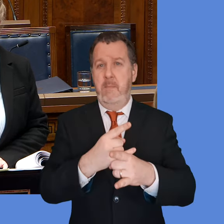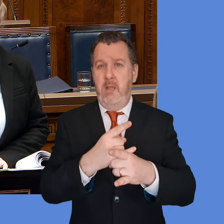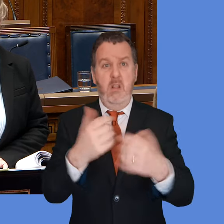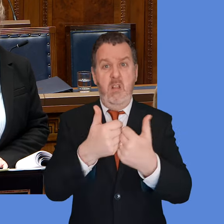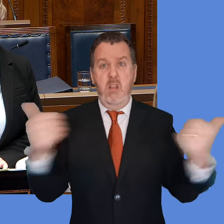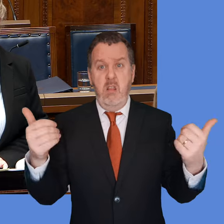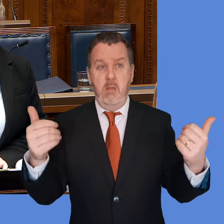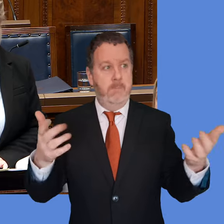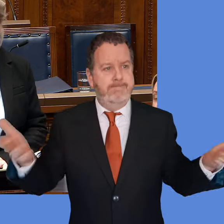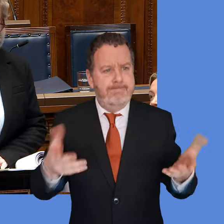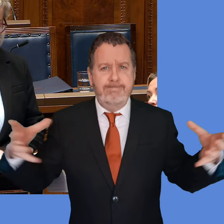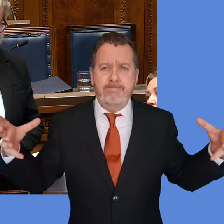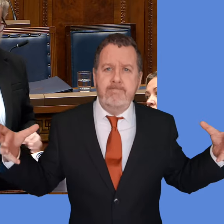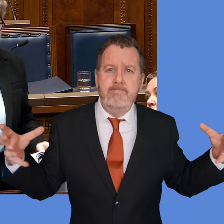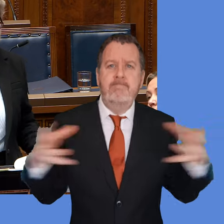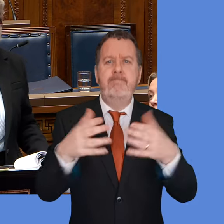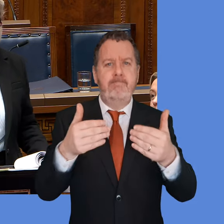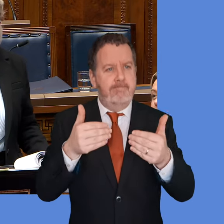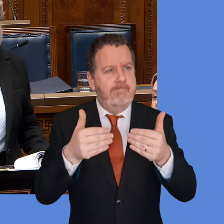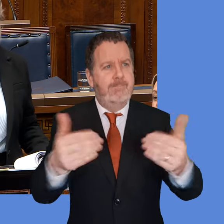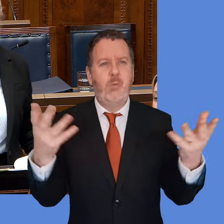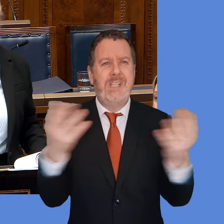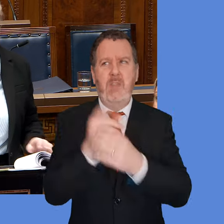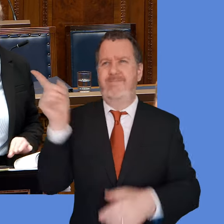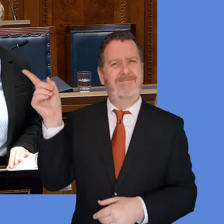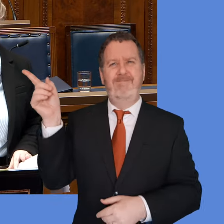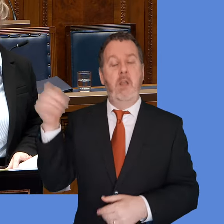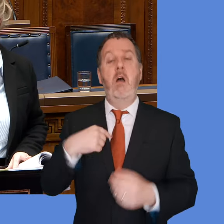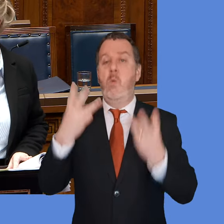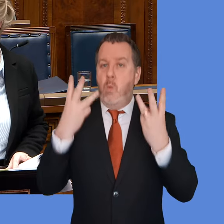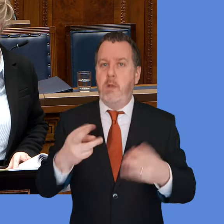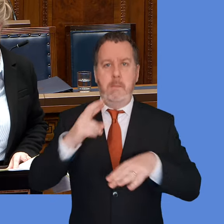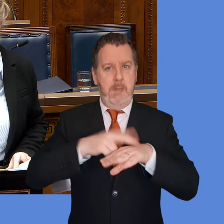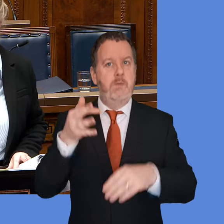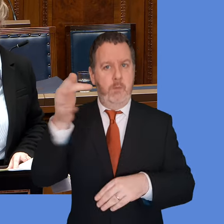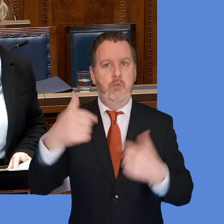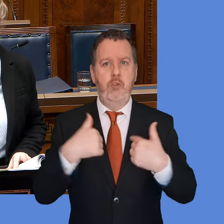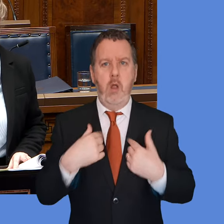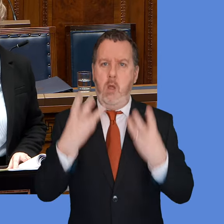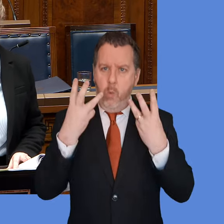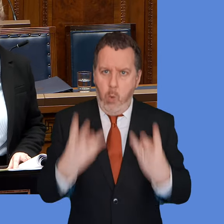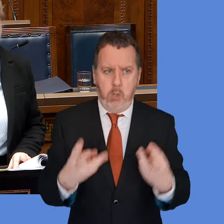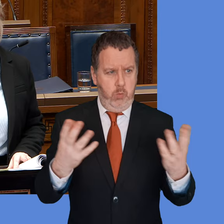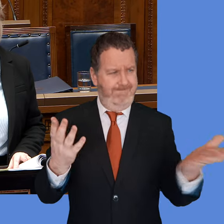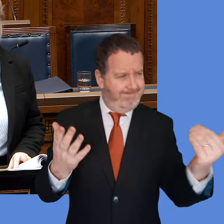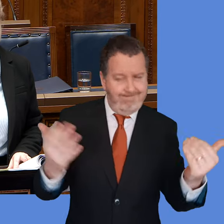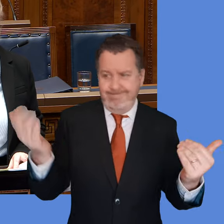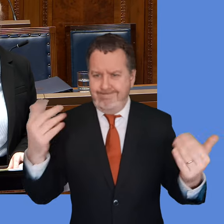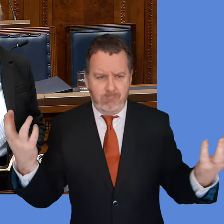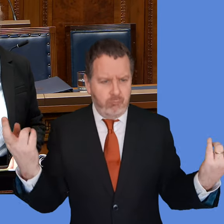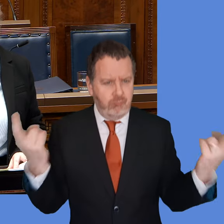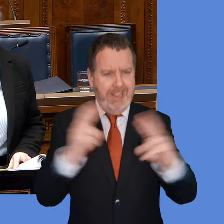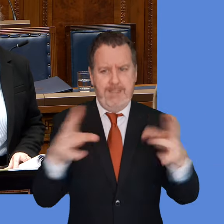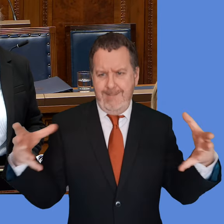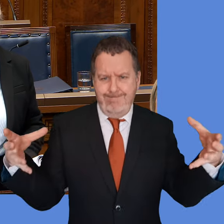do anything to try to advance our society forward. I'm committed to building a better future. I'm committed to trying to reconcile people. I am committed